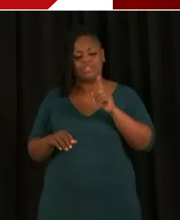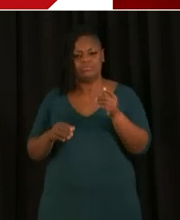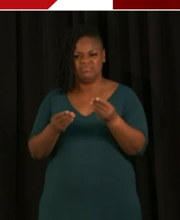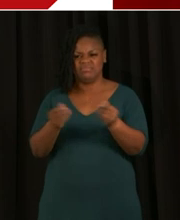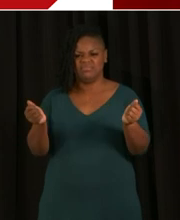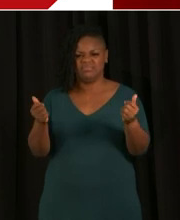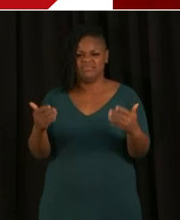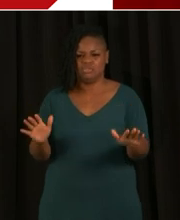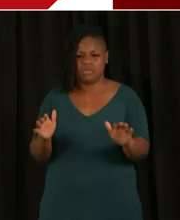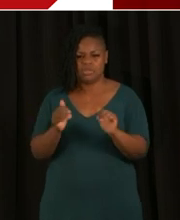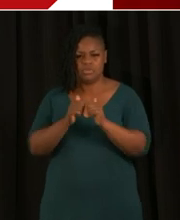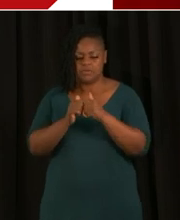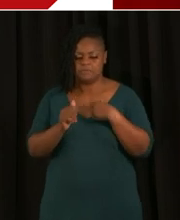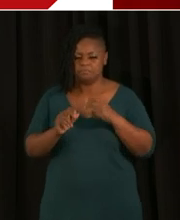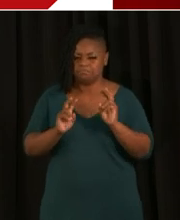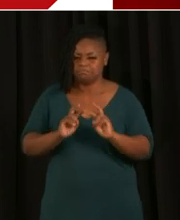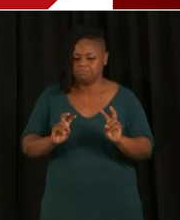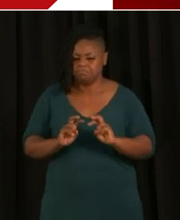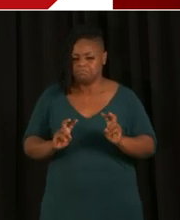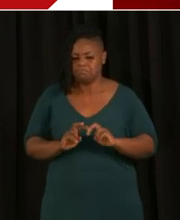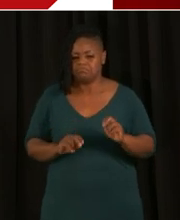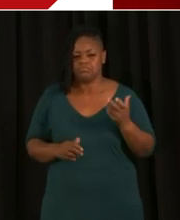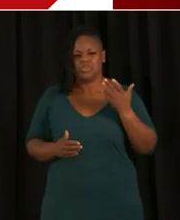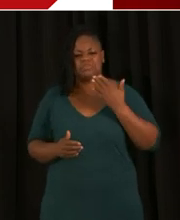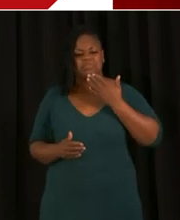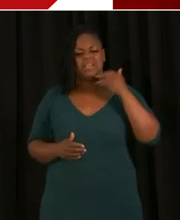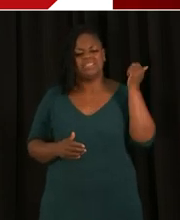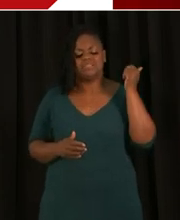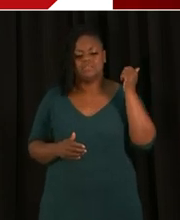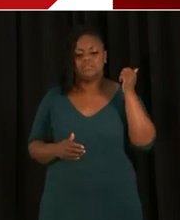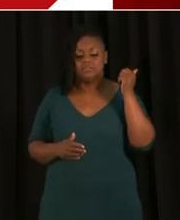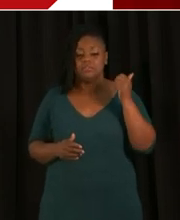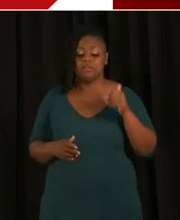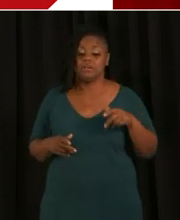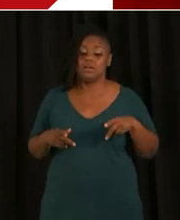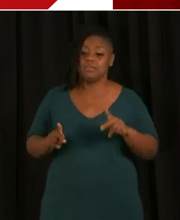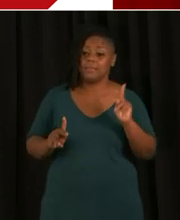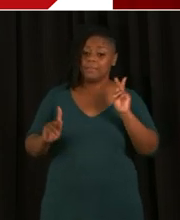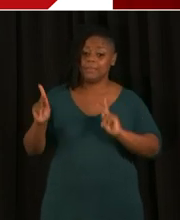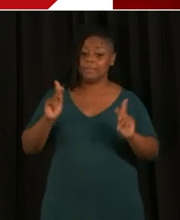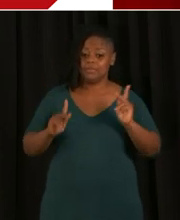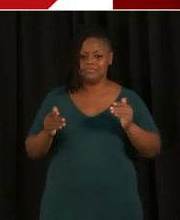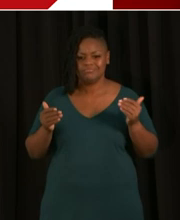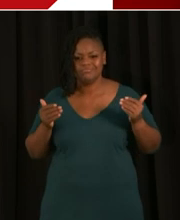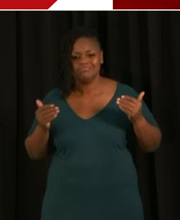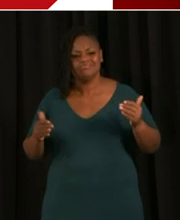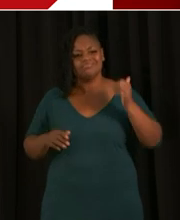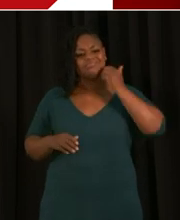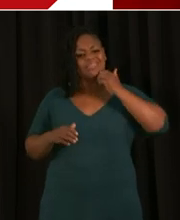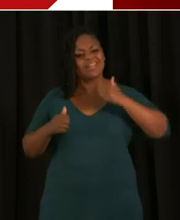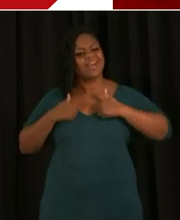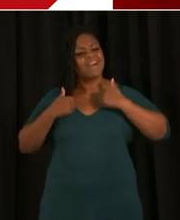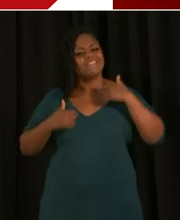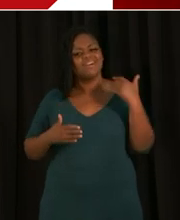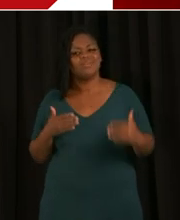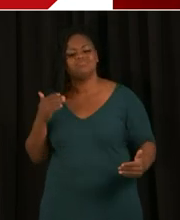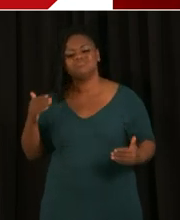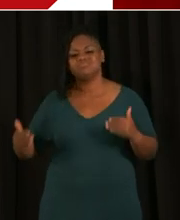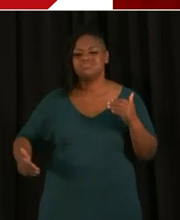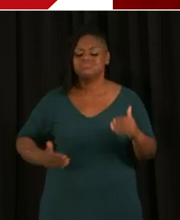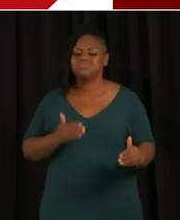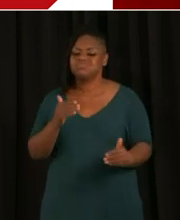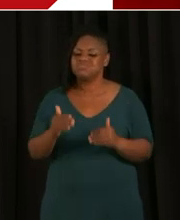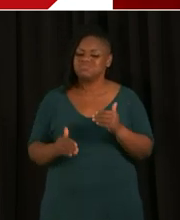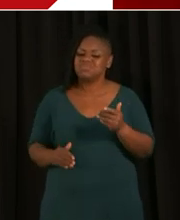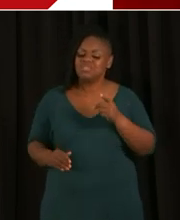you know, allowing people to go about their daily lives as effectively as possible. So, I don't have anything specifically that I would